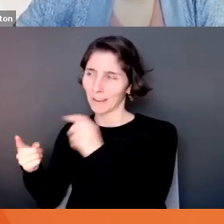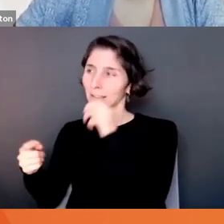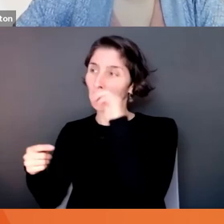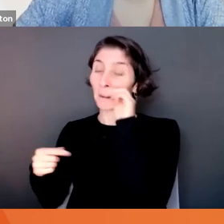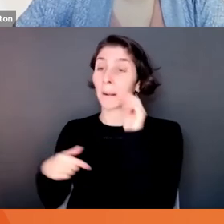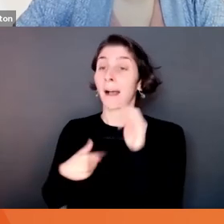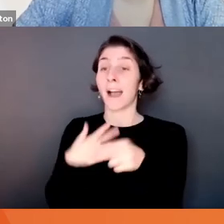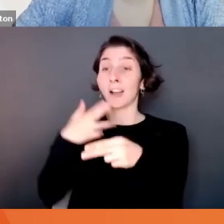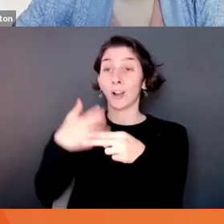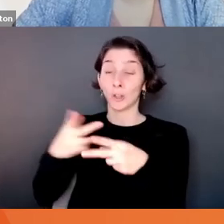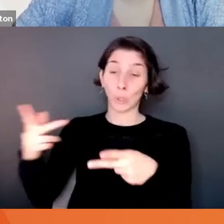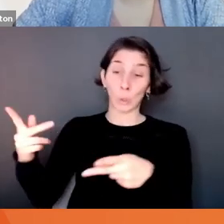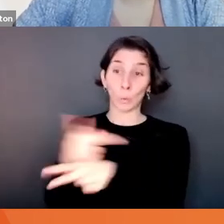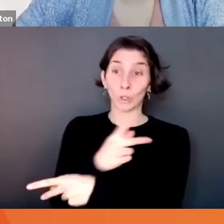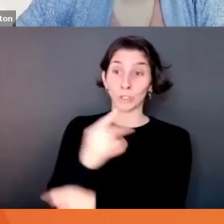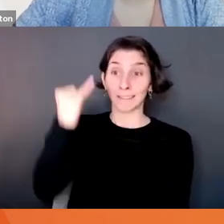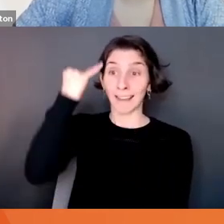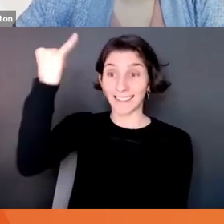idea ever.